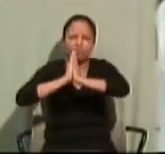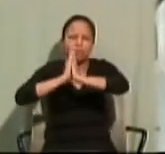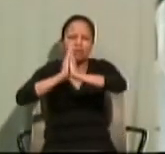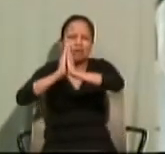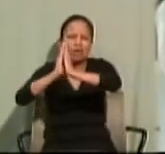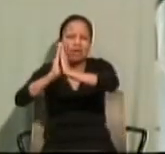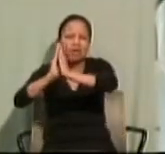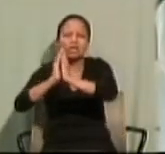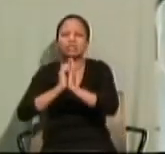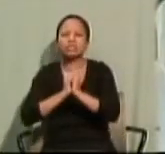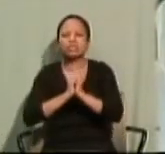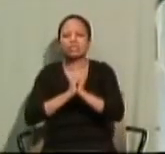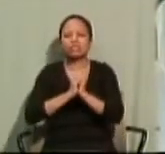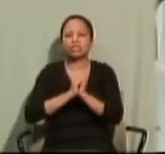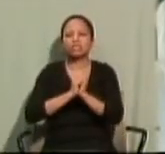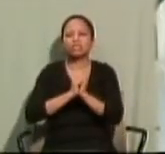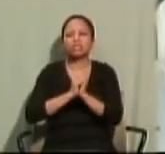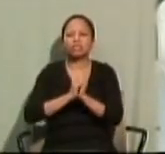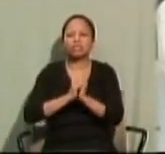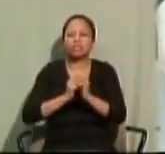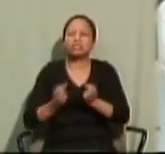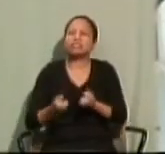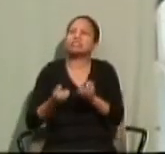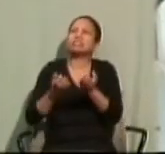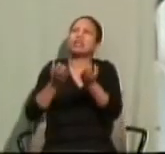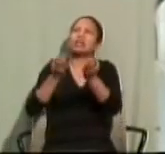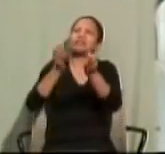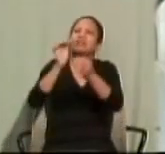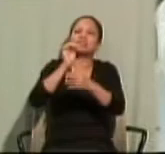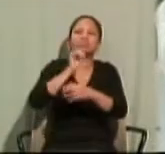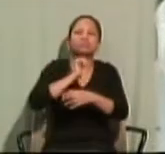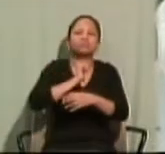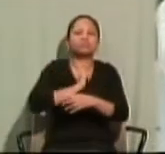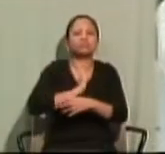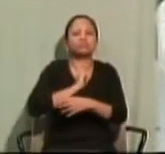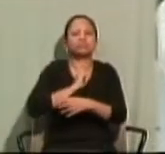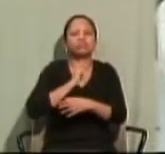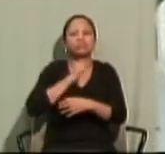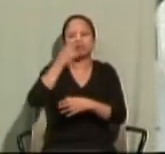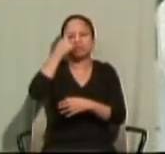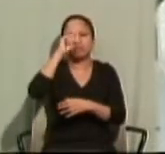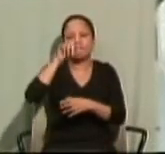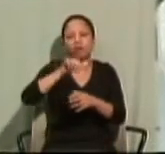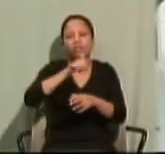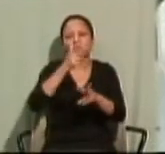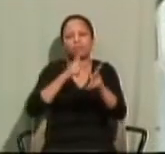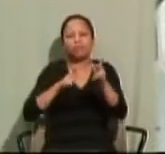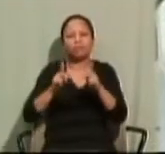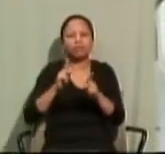person willing to sacrifice himself for others.